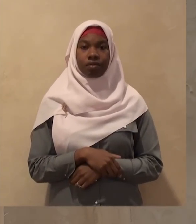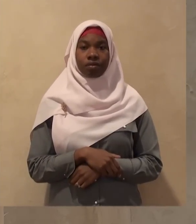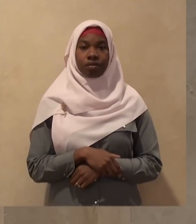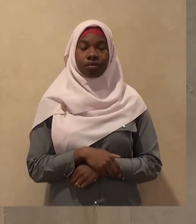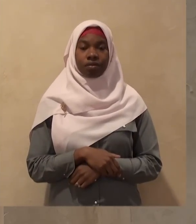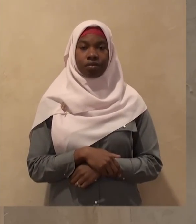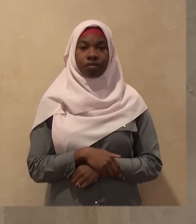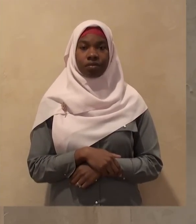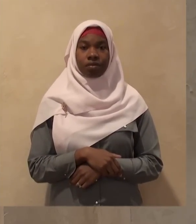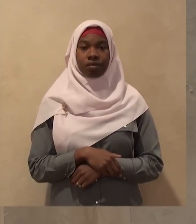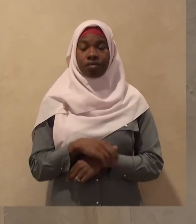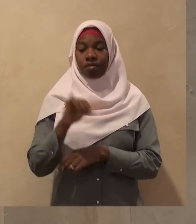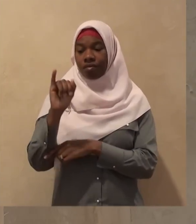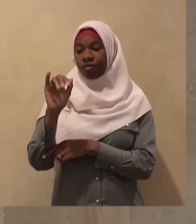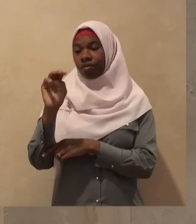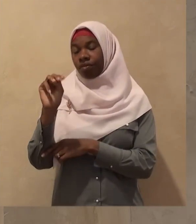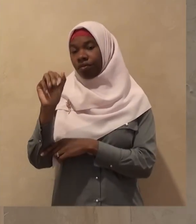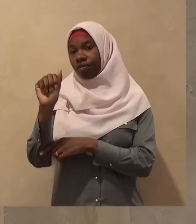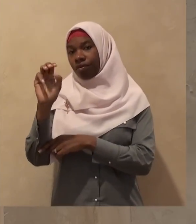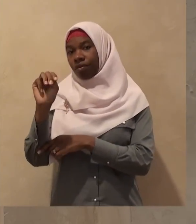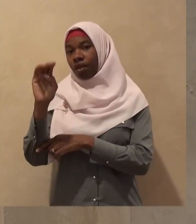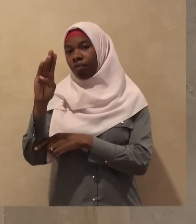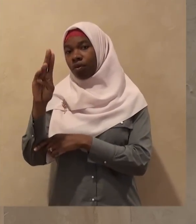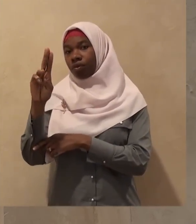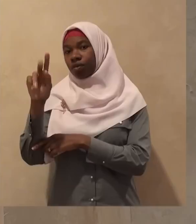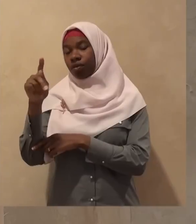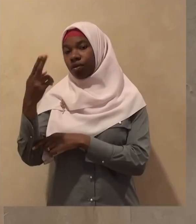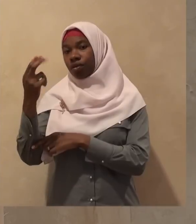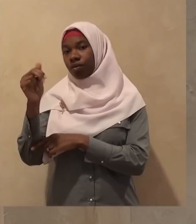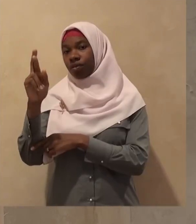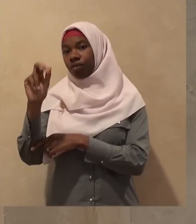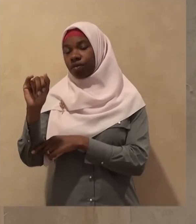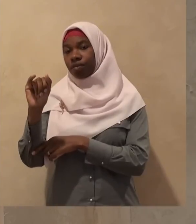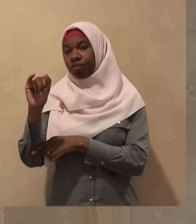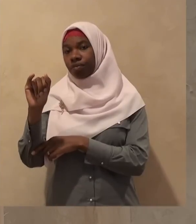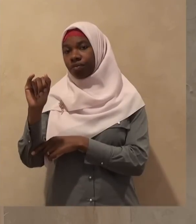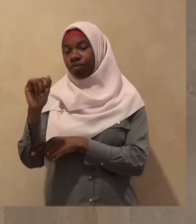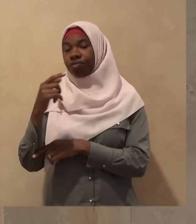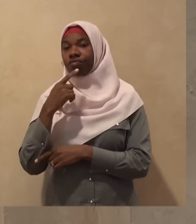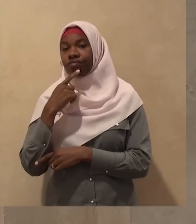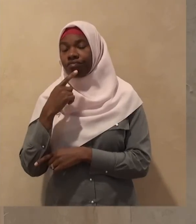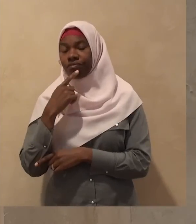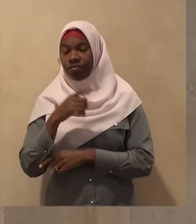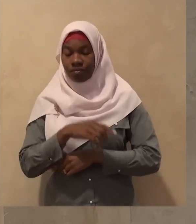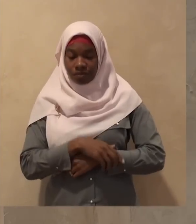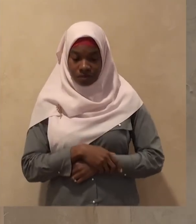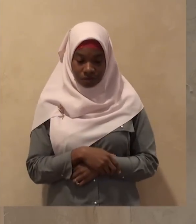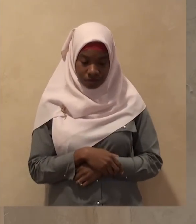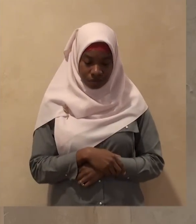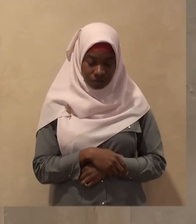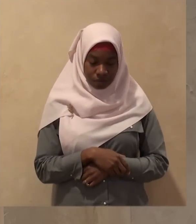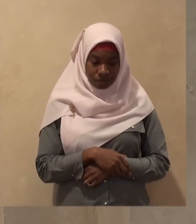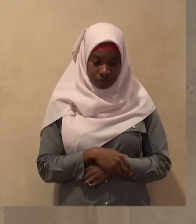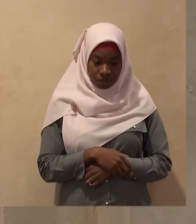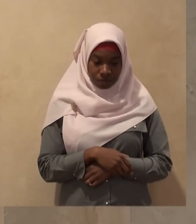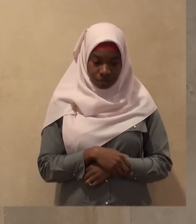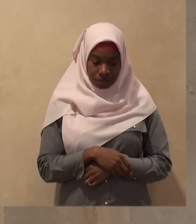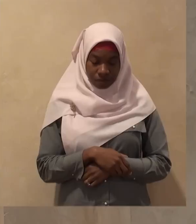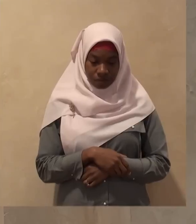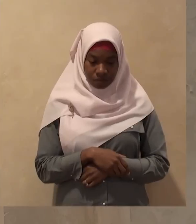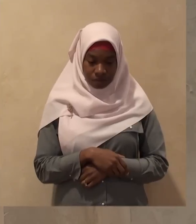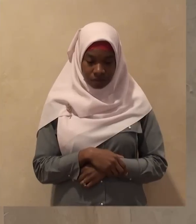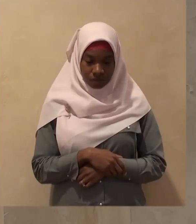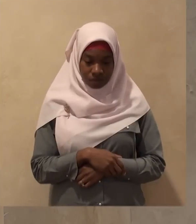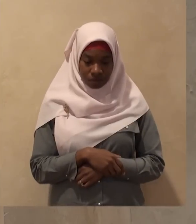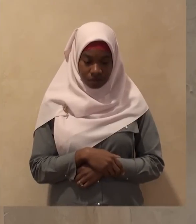anhu that the Rasul of Allah sallallahu alayhi wa sallam is reported to have said man ahdasa fee